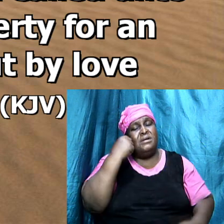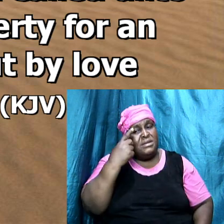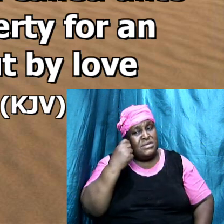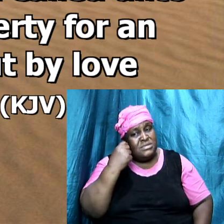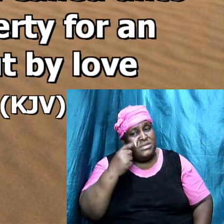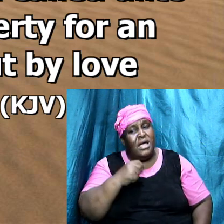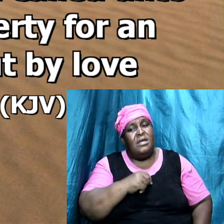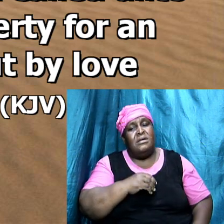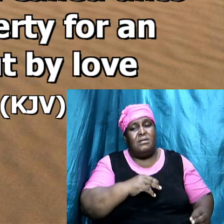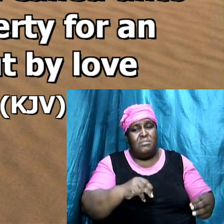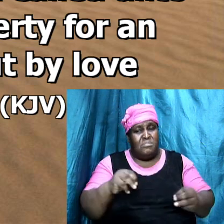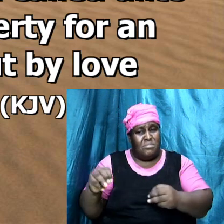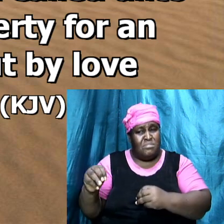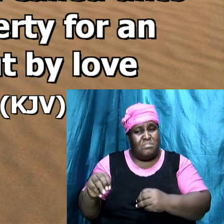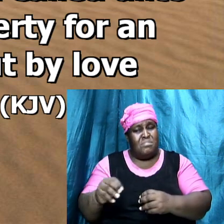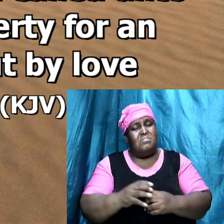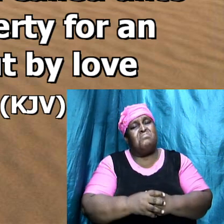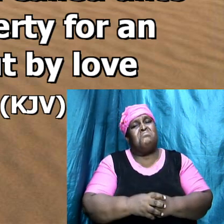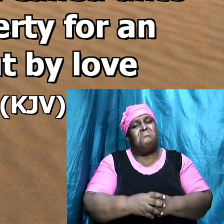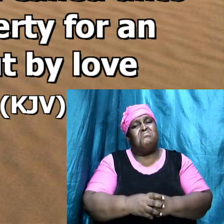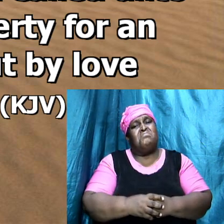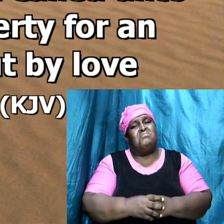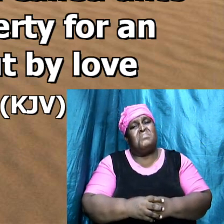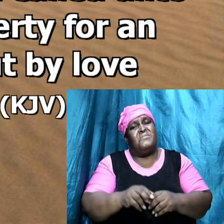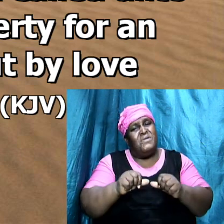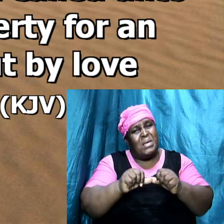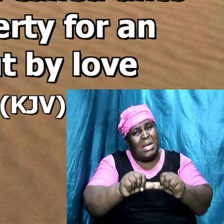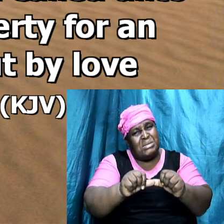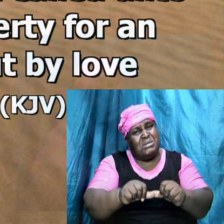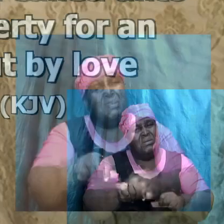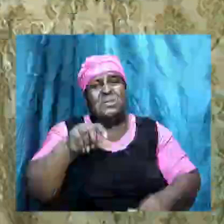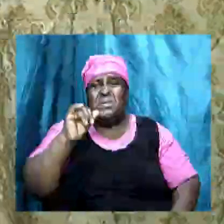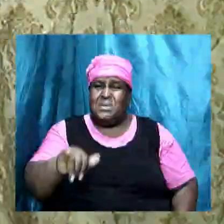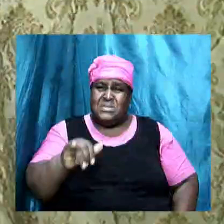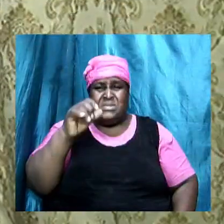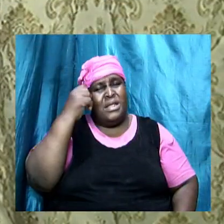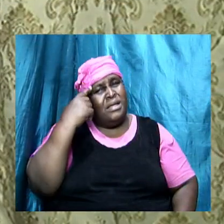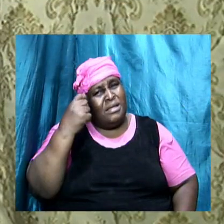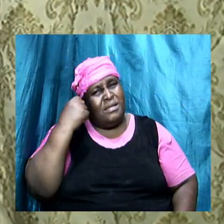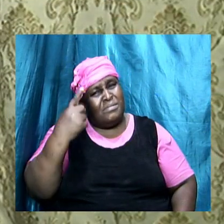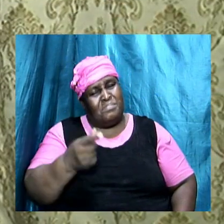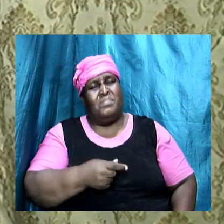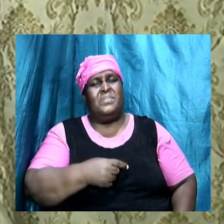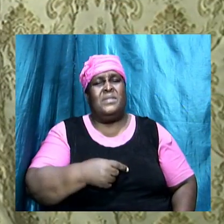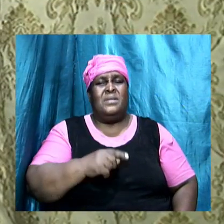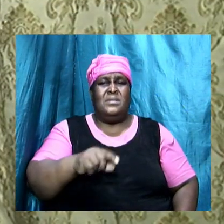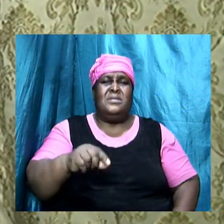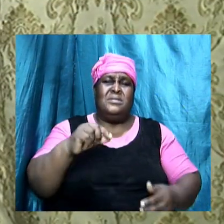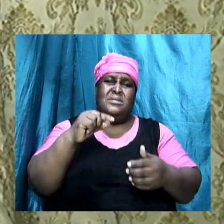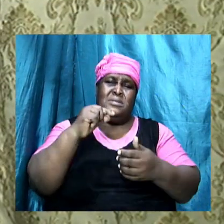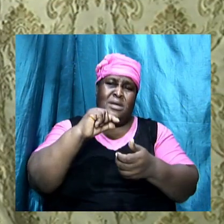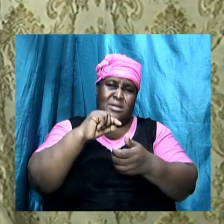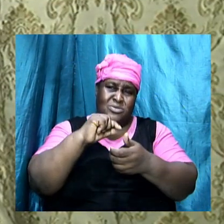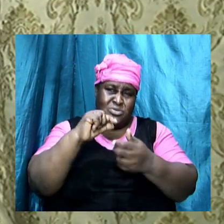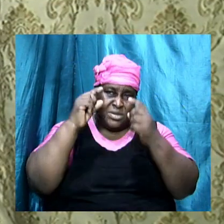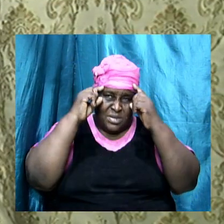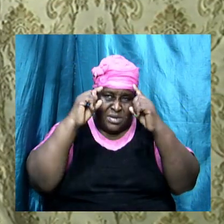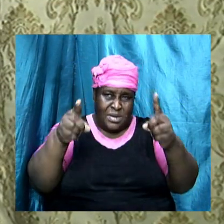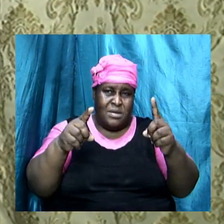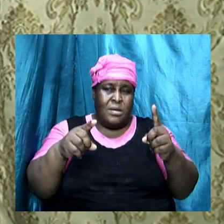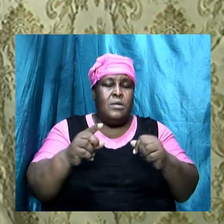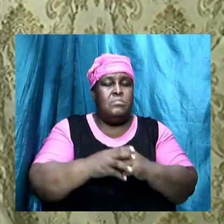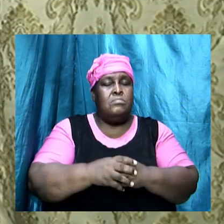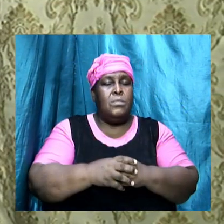on and if it becomes habitual we still understand and this is what the doctrine of the Nicolation teaches one of the things that it teaches